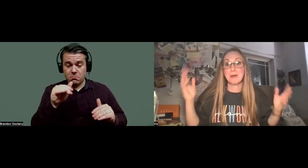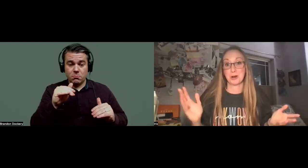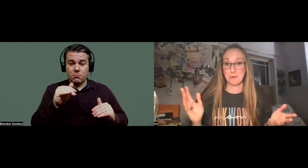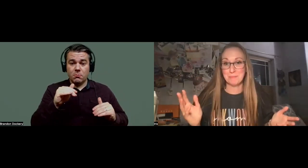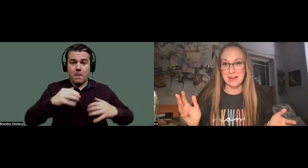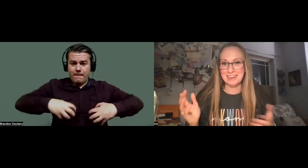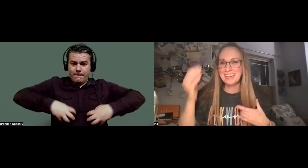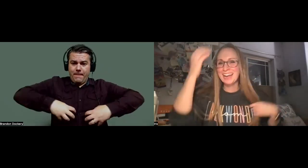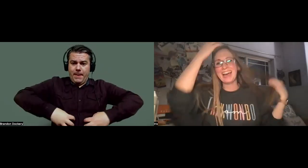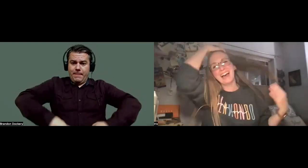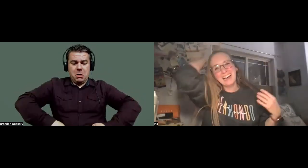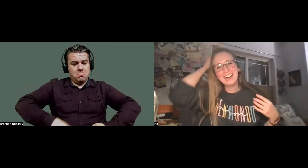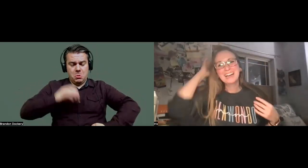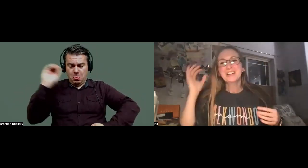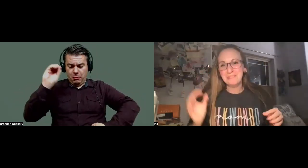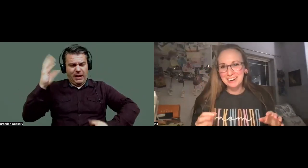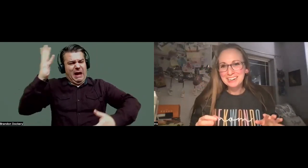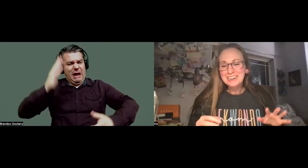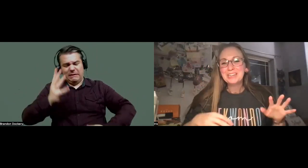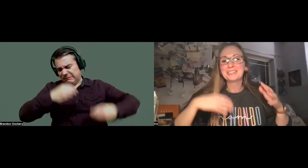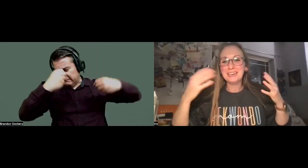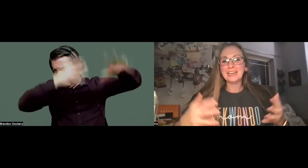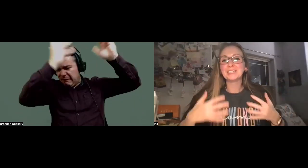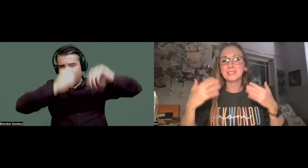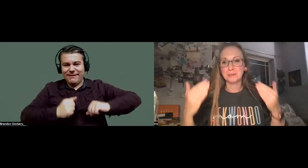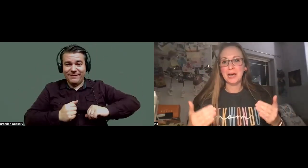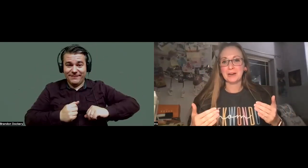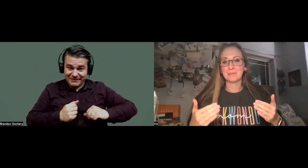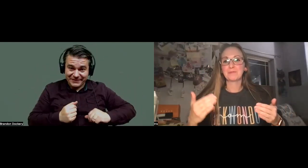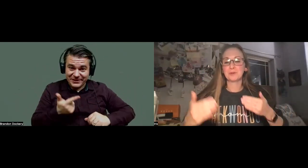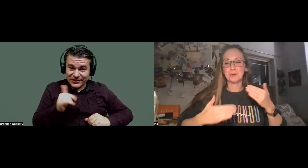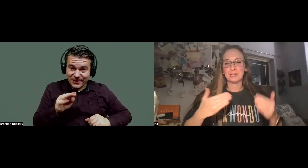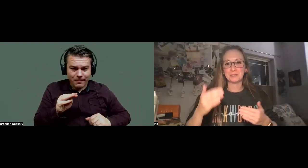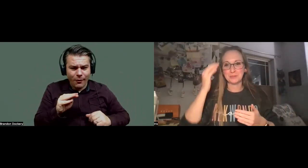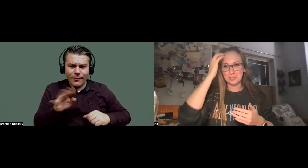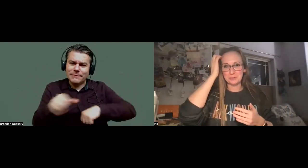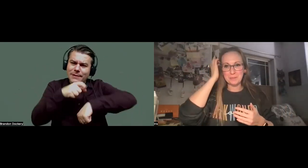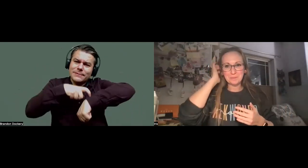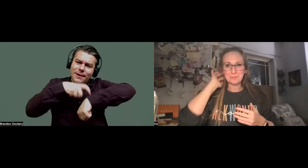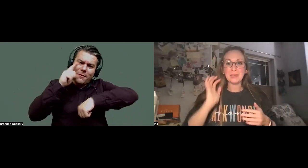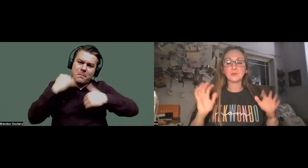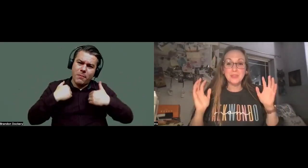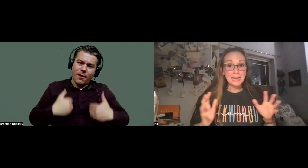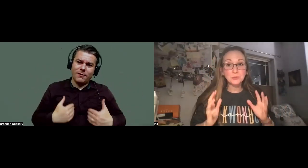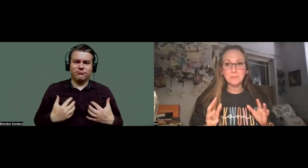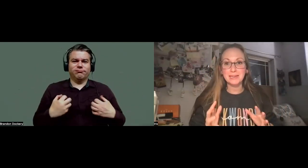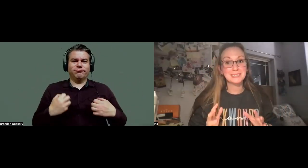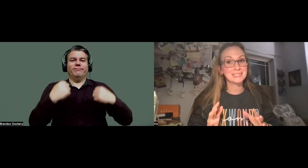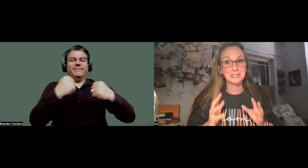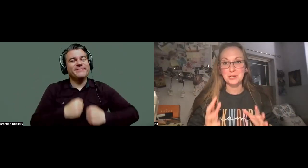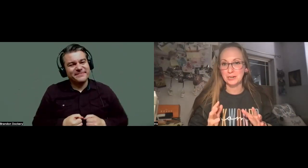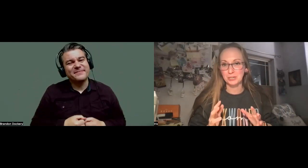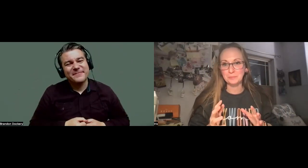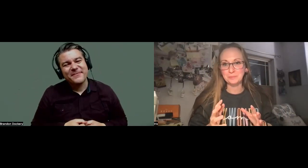so I'm not going back. Right. This takes some time for your body to regenerate. So that's what